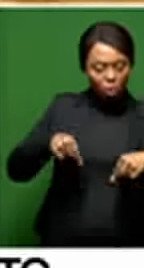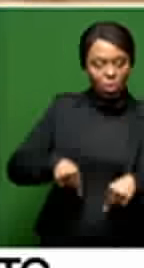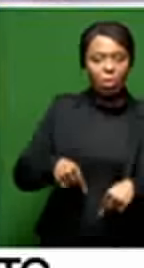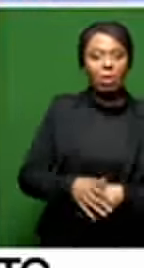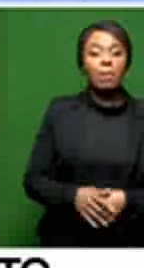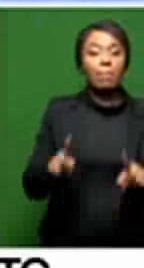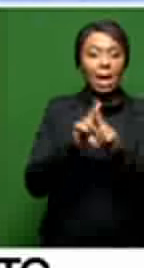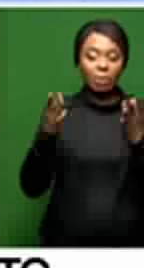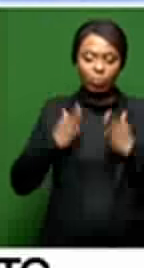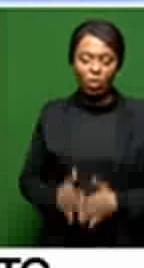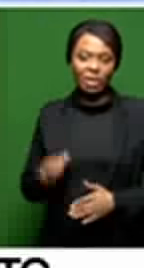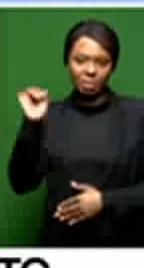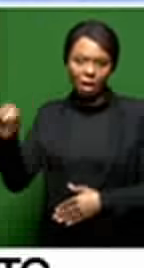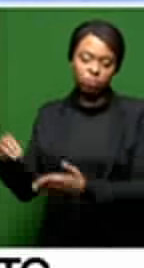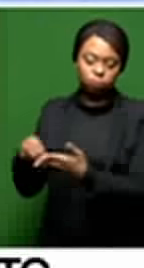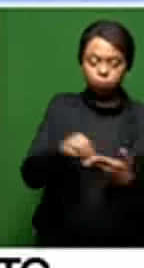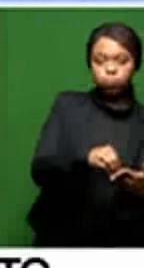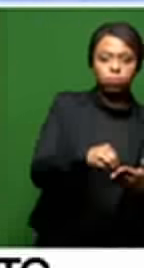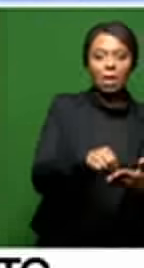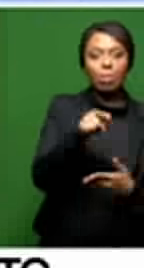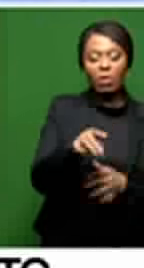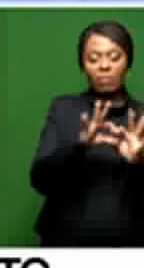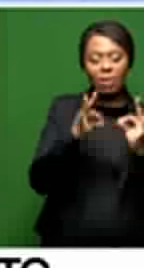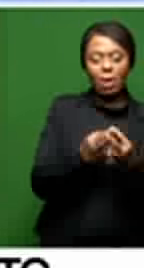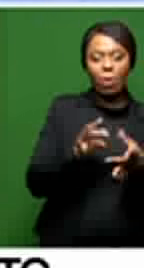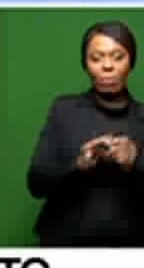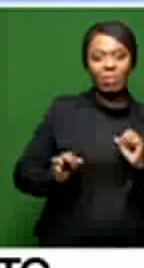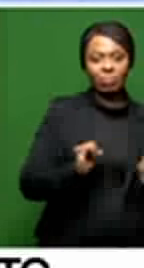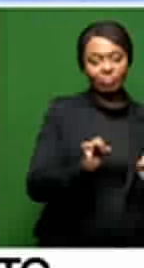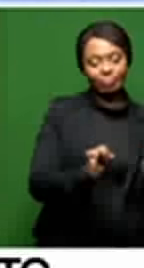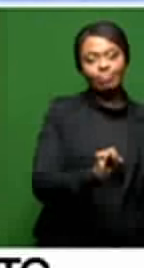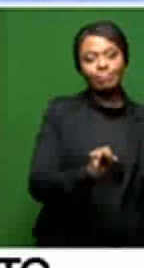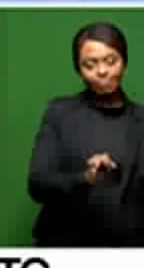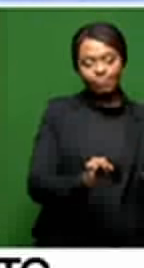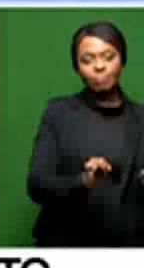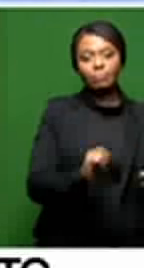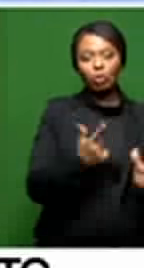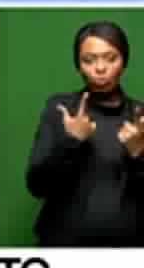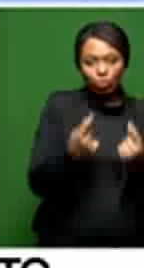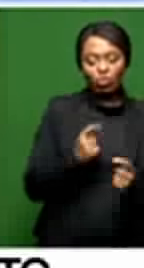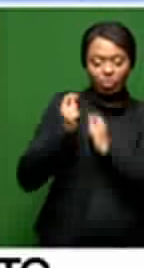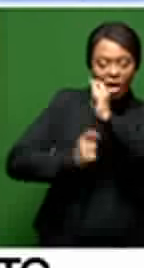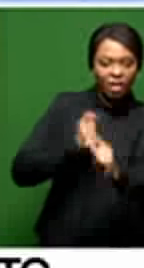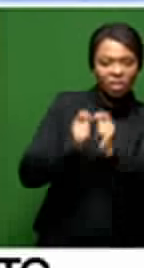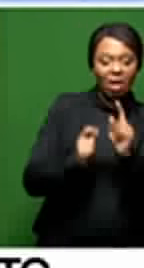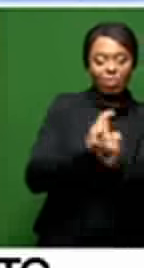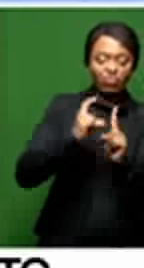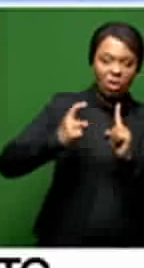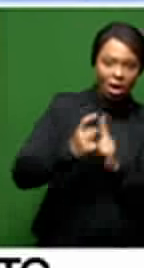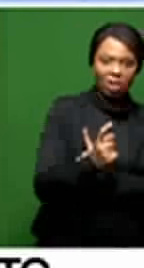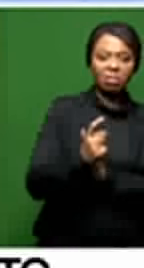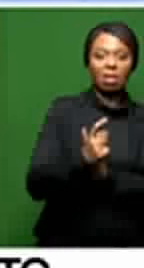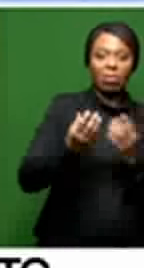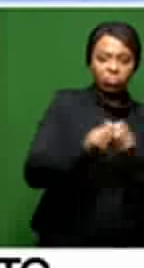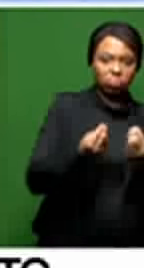body is first going to be brought here to her family home. And in accordance with traditions, certain rituals